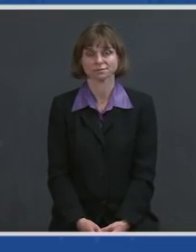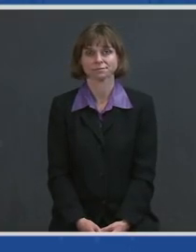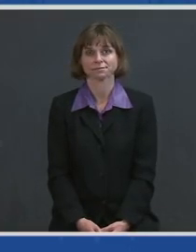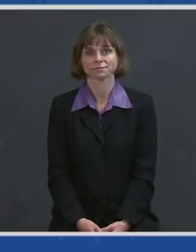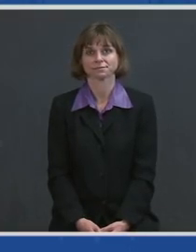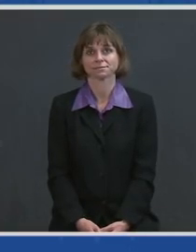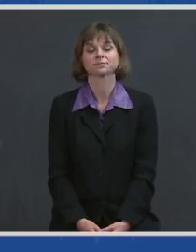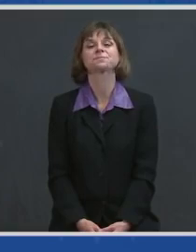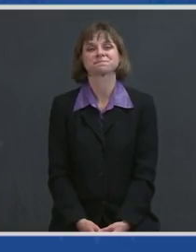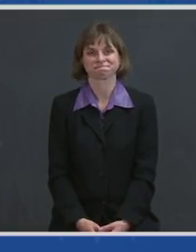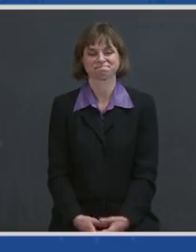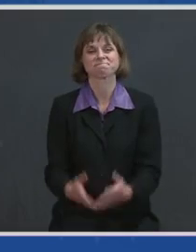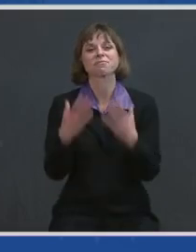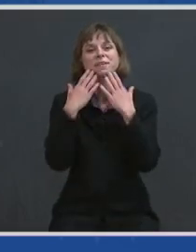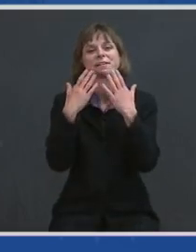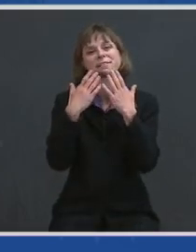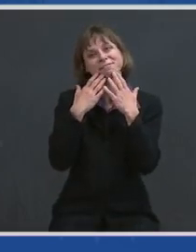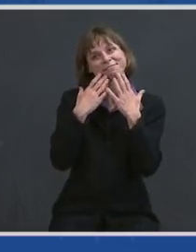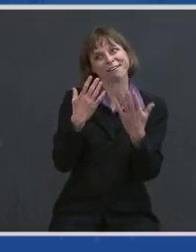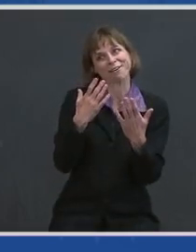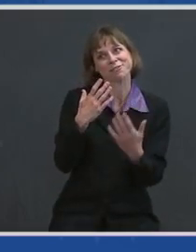Thank you, Madam Vice President.